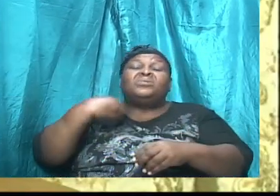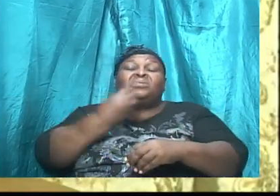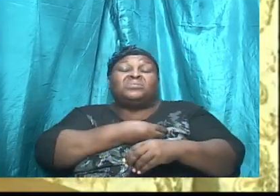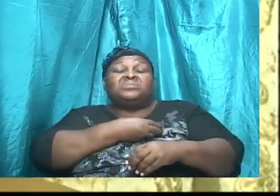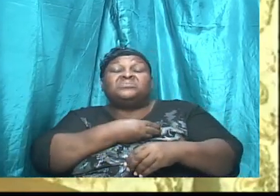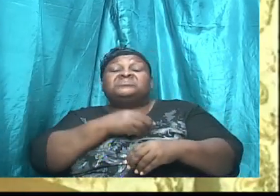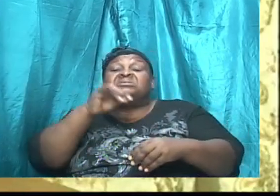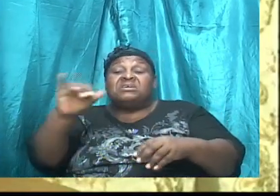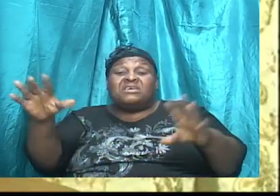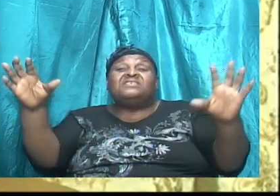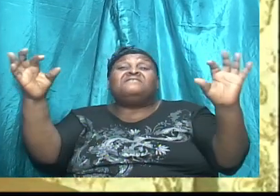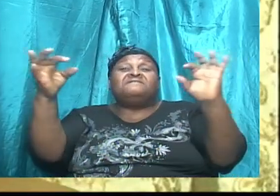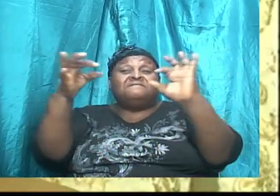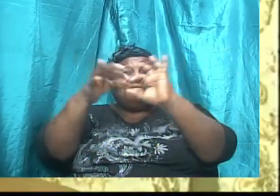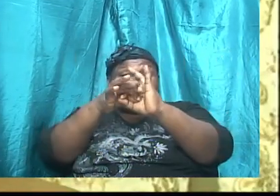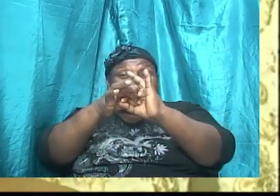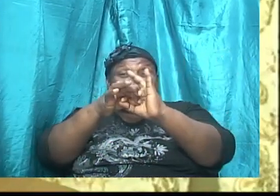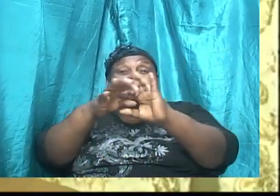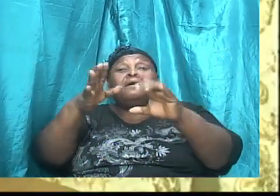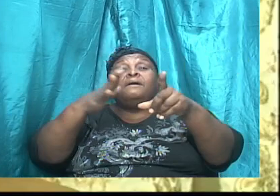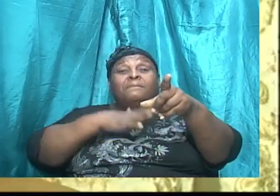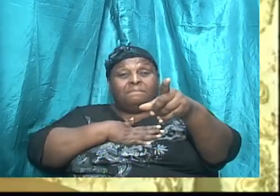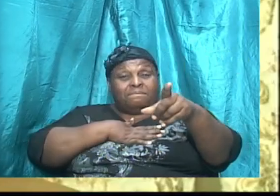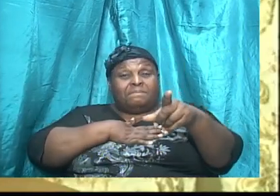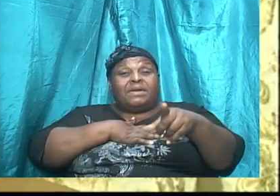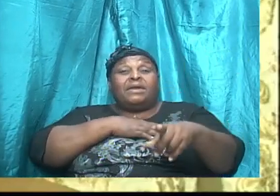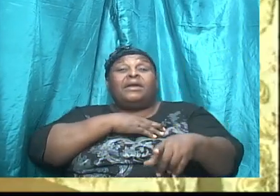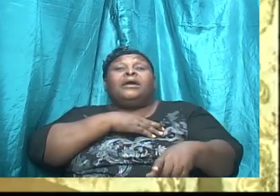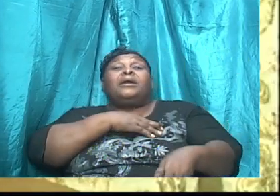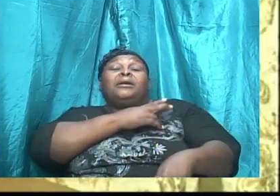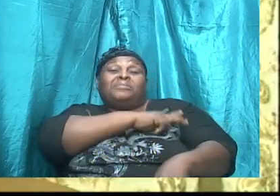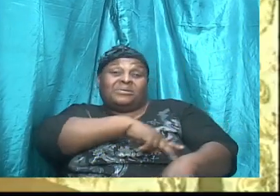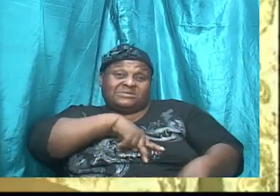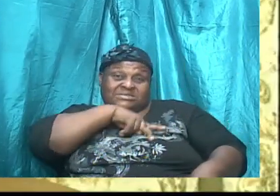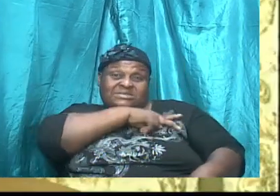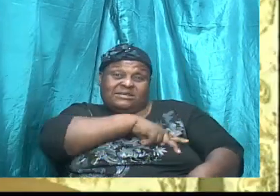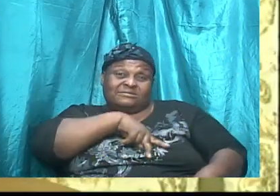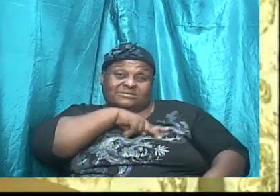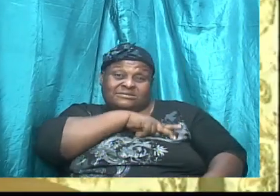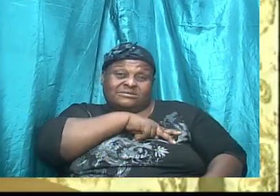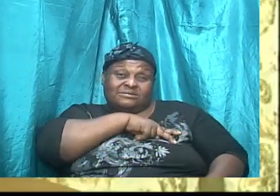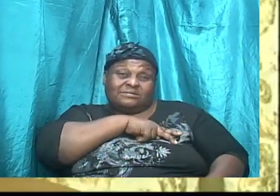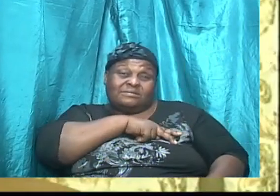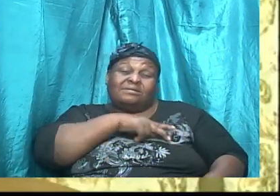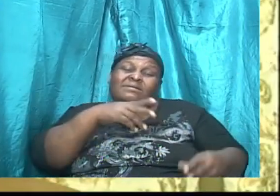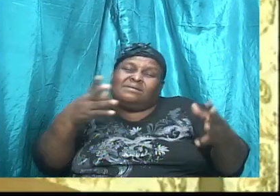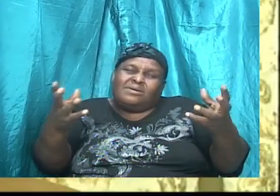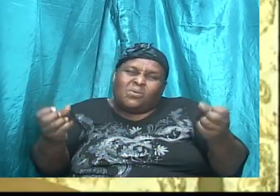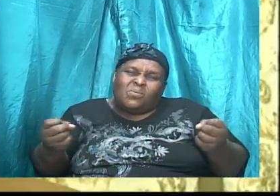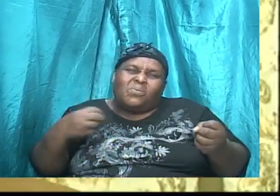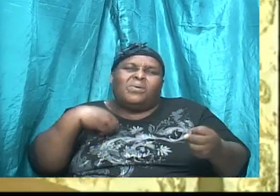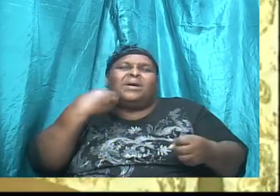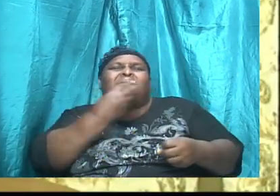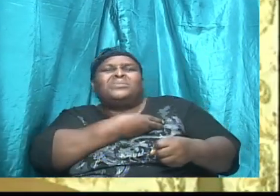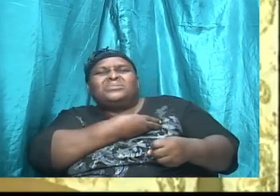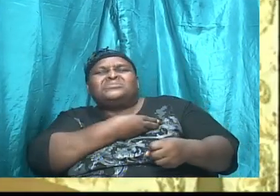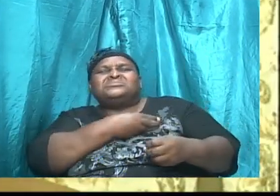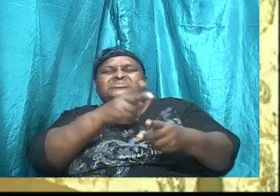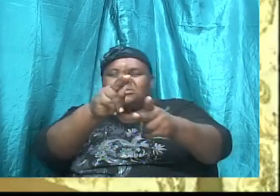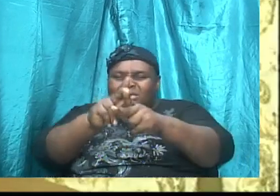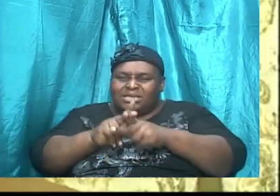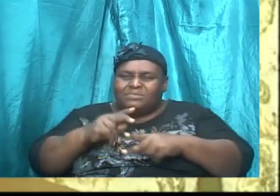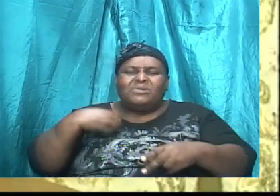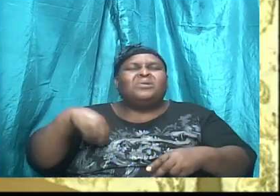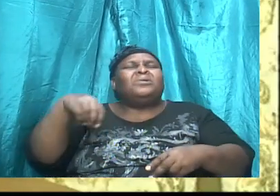my personality. Amen? He wants us to keep our individuality. So